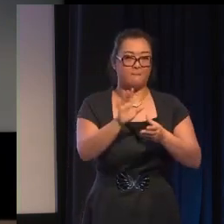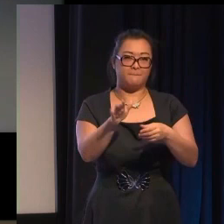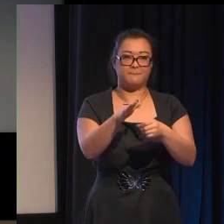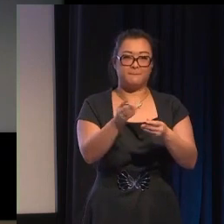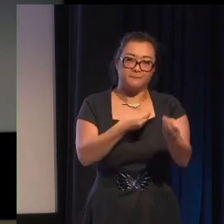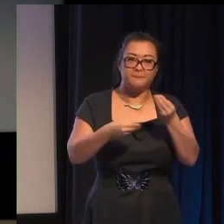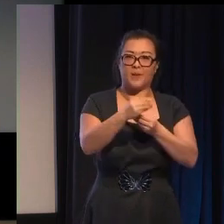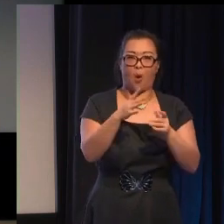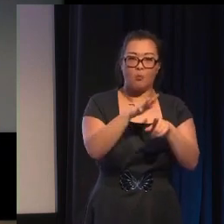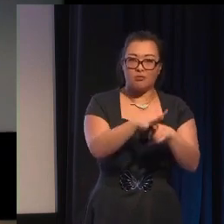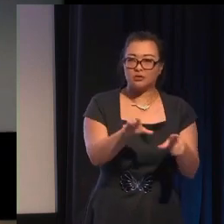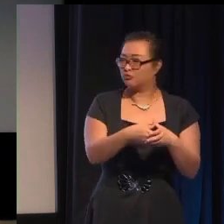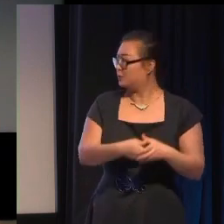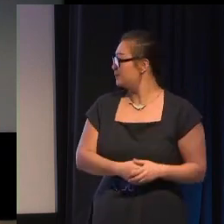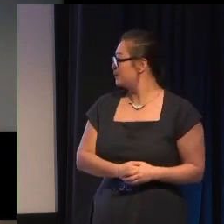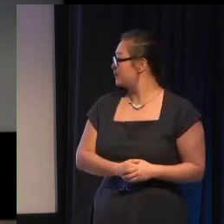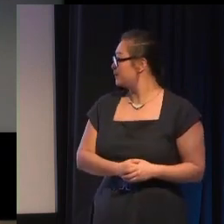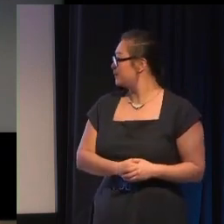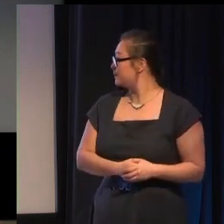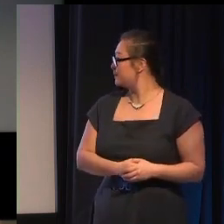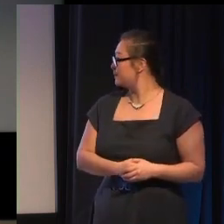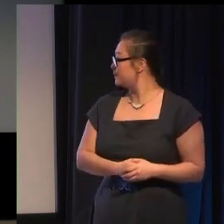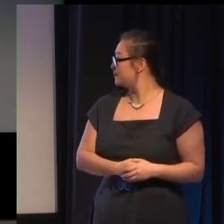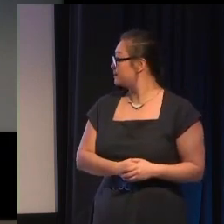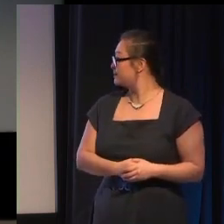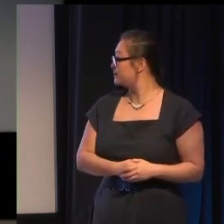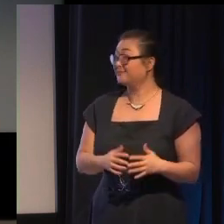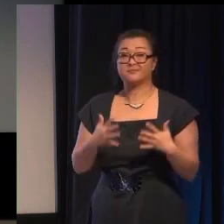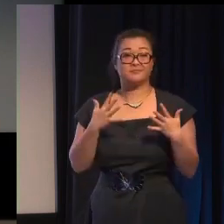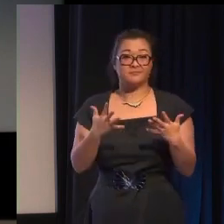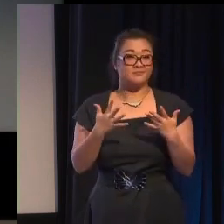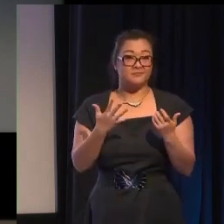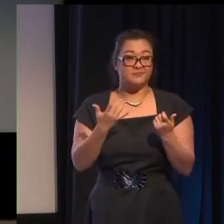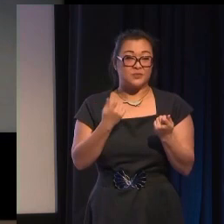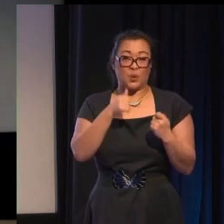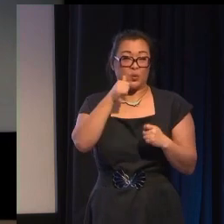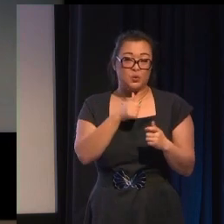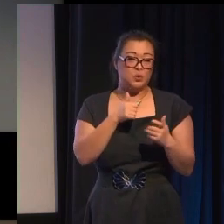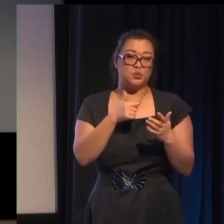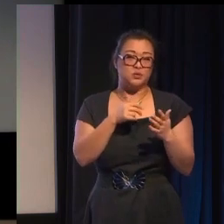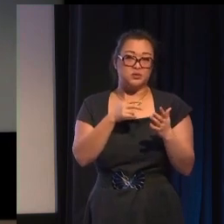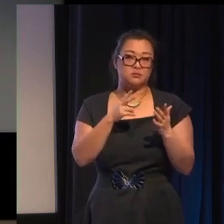reject the normative defaults and re-roll your characters to get the diversity that you're going for